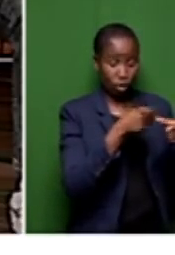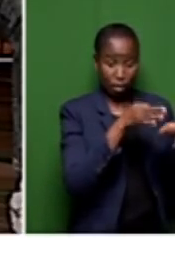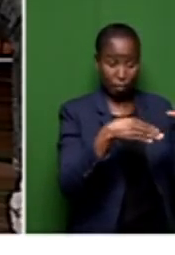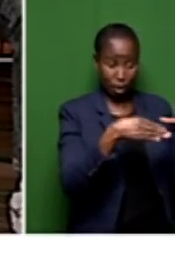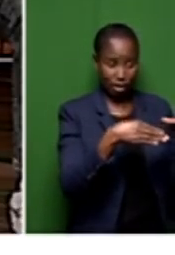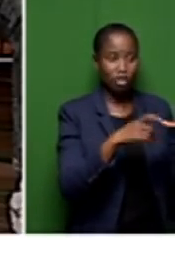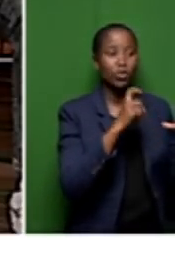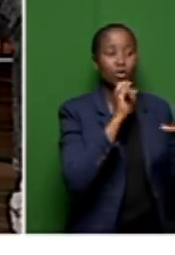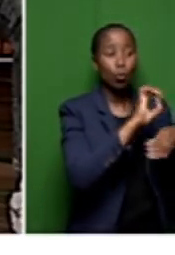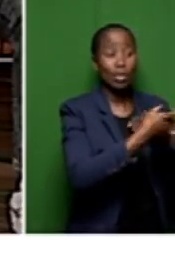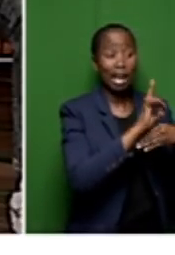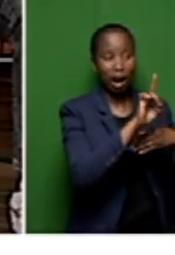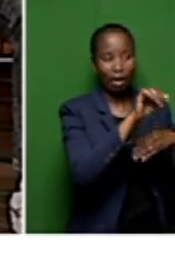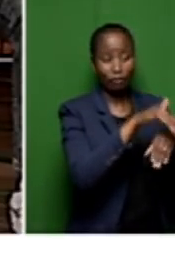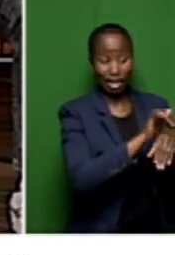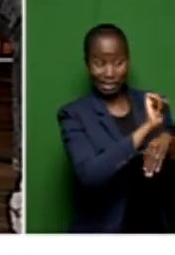that there are political programs.